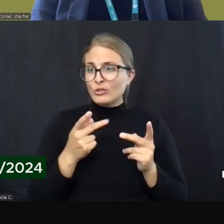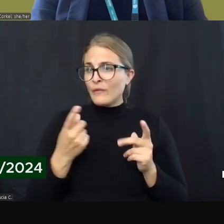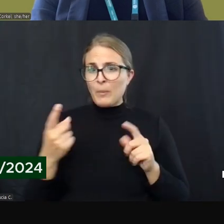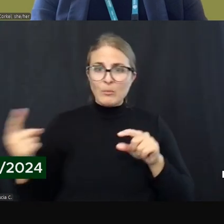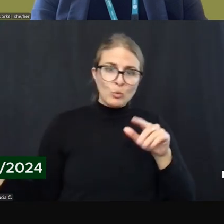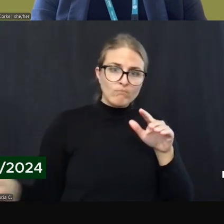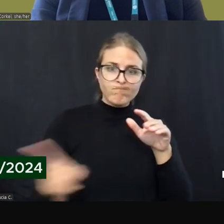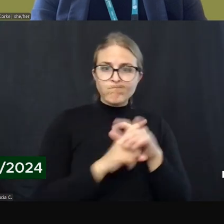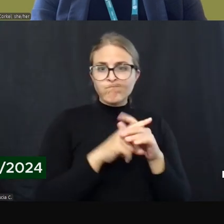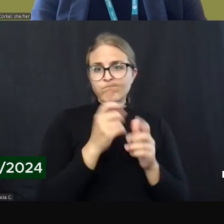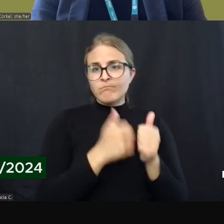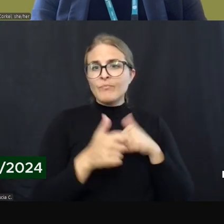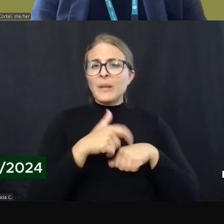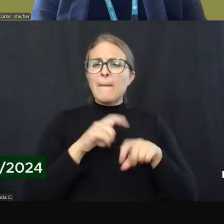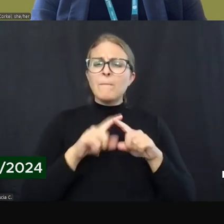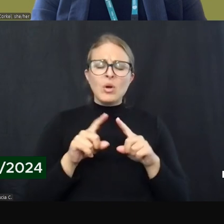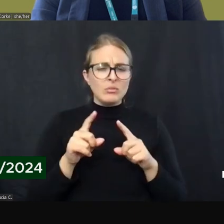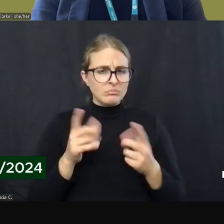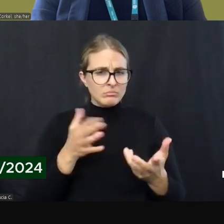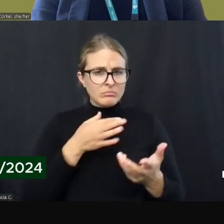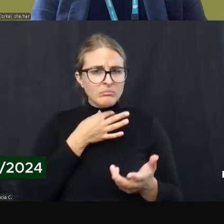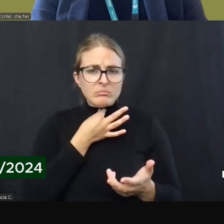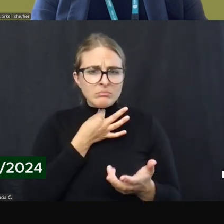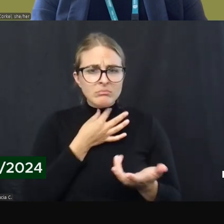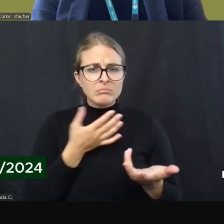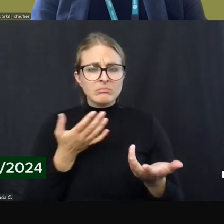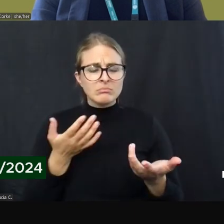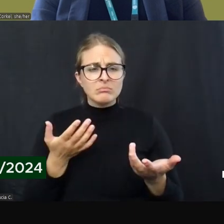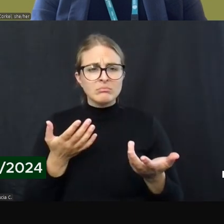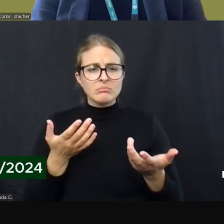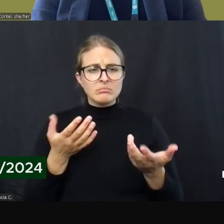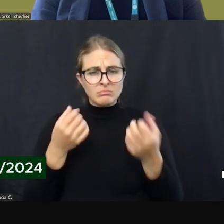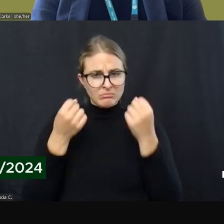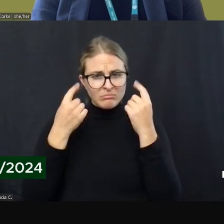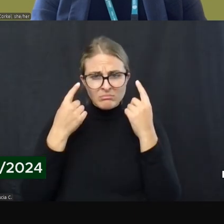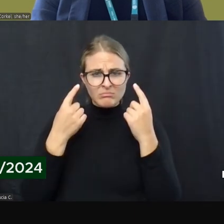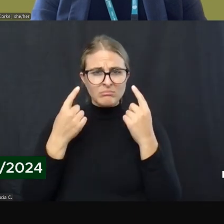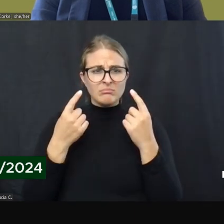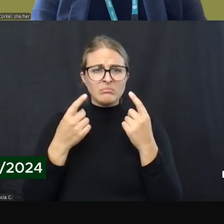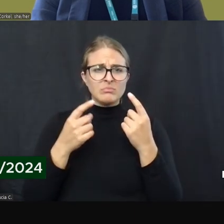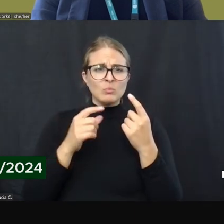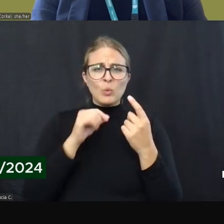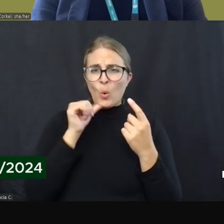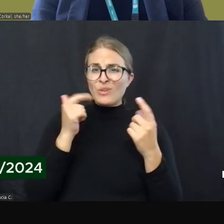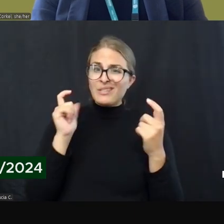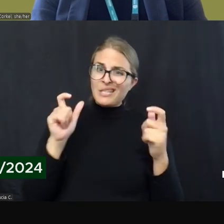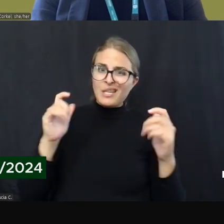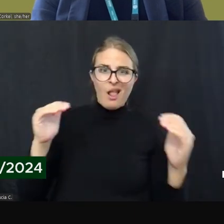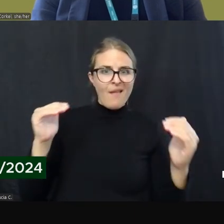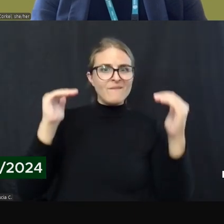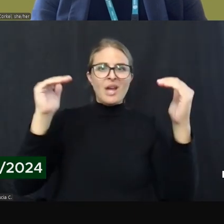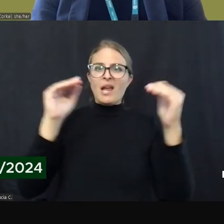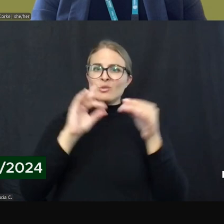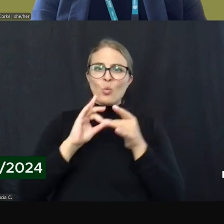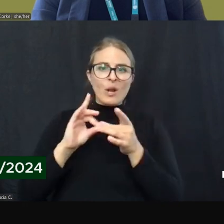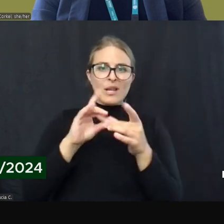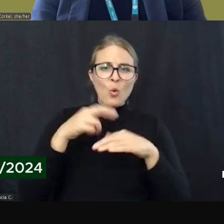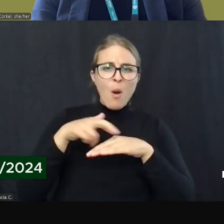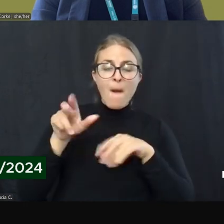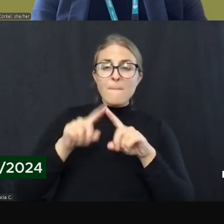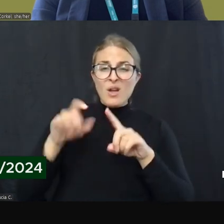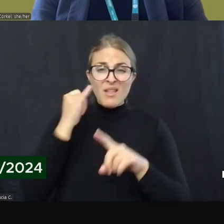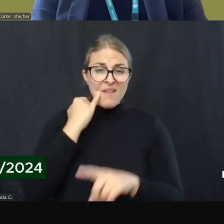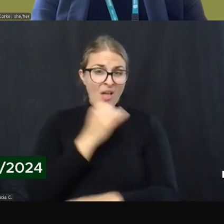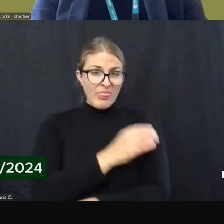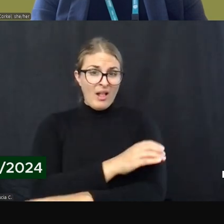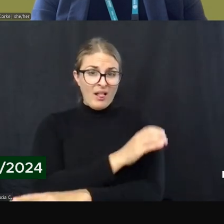but I think people are also curious, like respecting that we don't need advanced coordination or referral, but for clinicians who are working